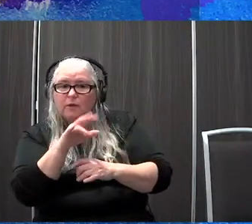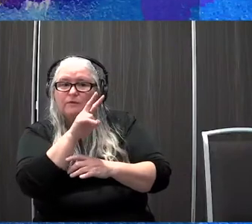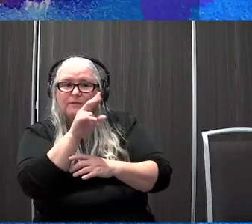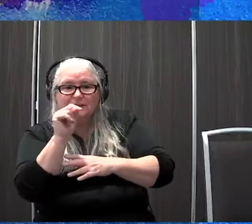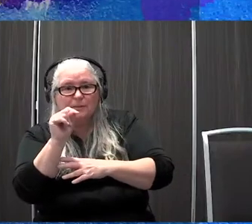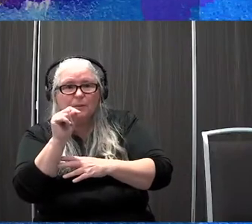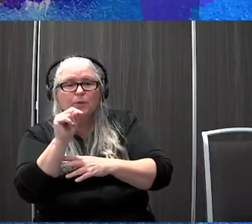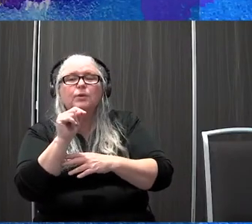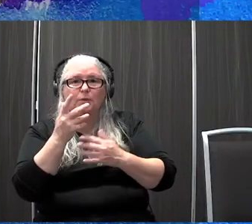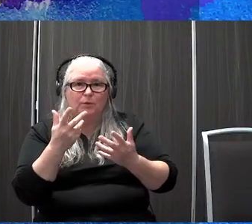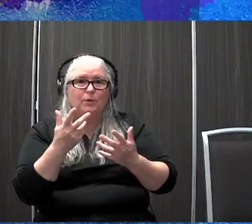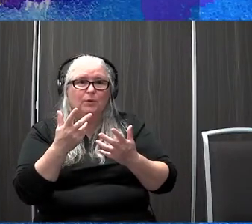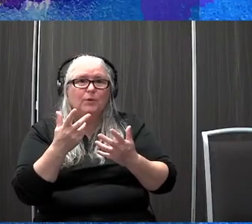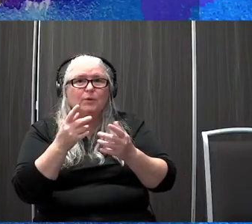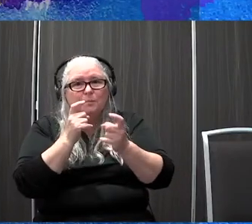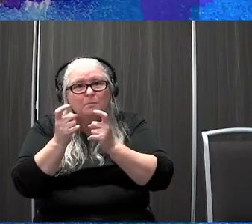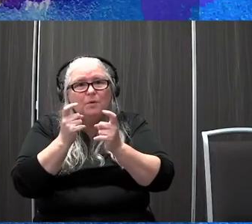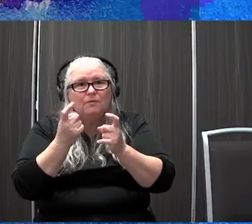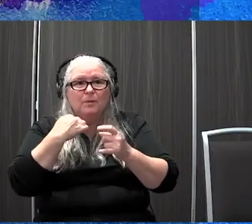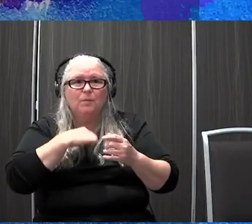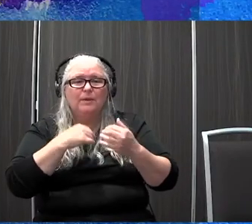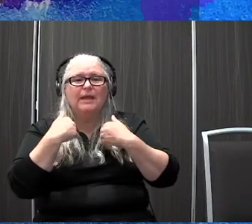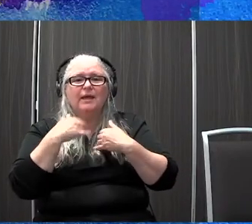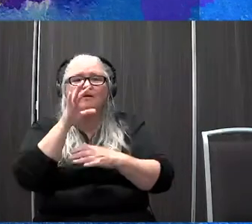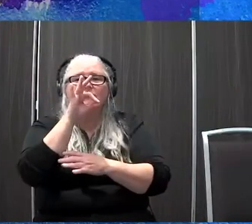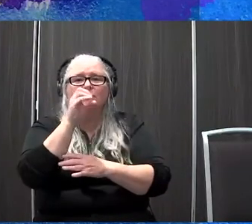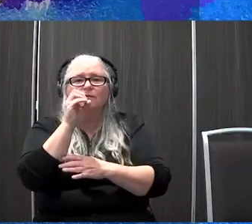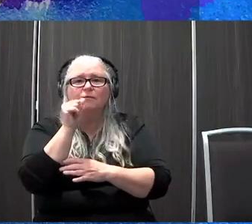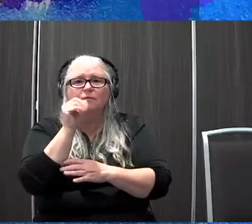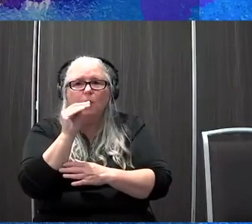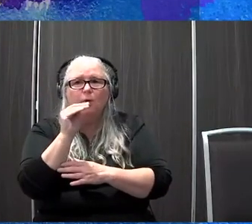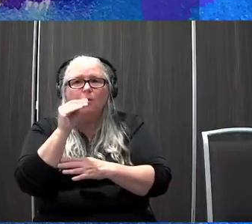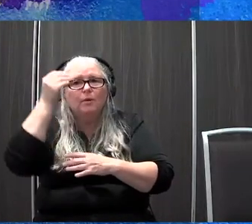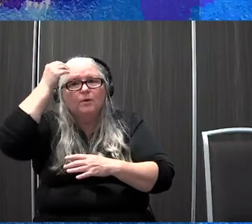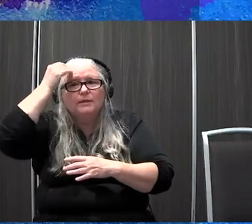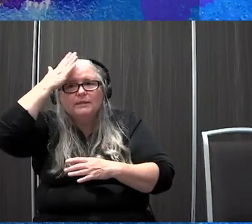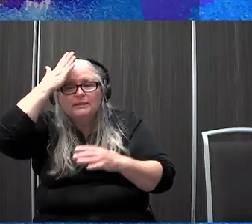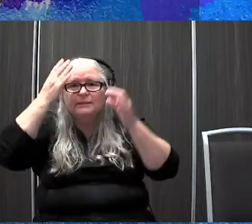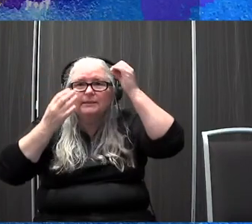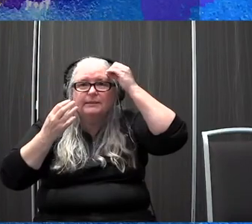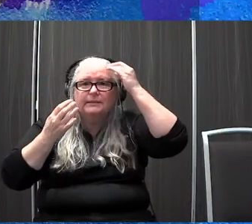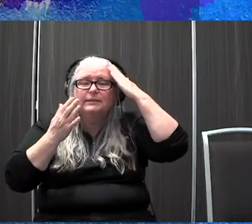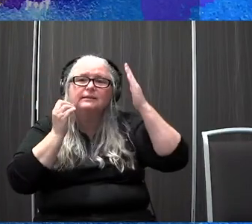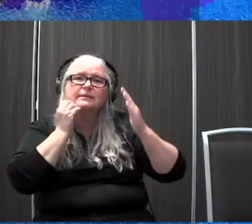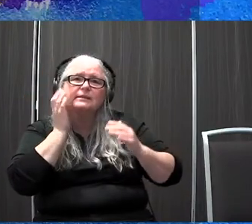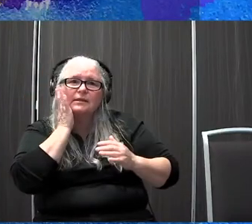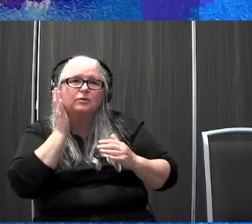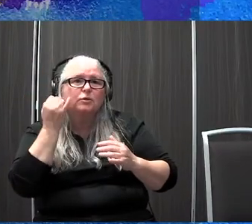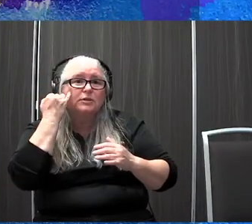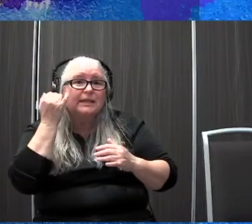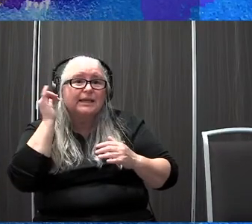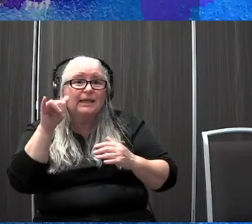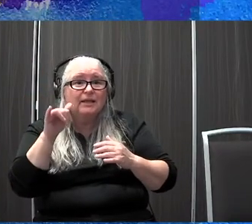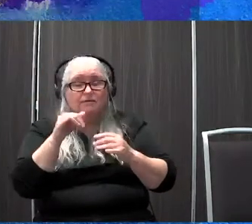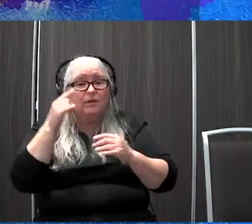foam, we have, um, different things where we put sensors on the neck muscles to see if that indeed the brain was able to tell the